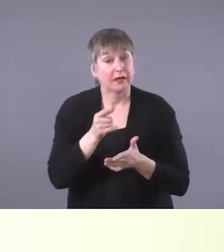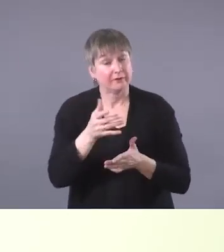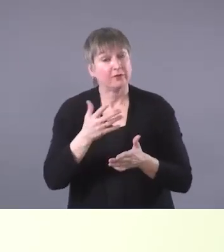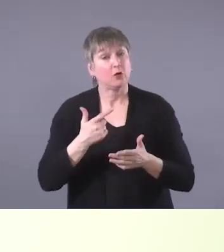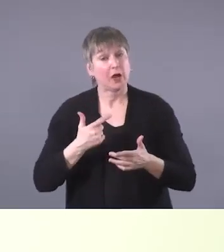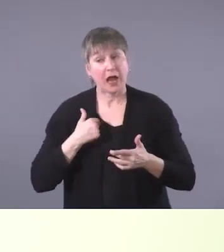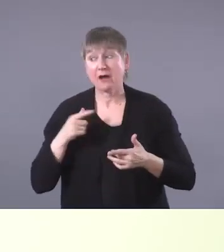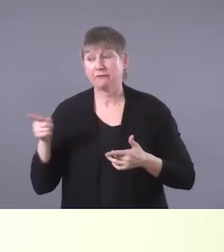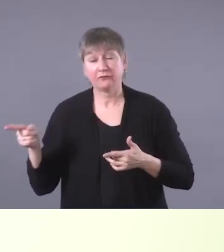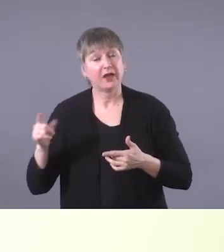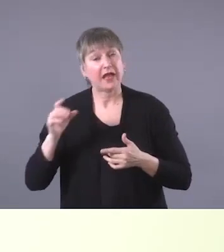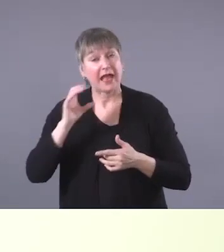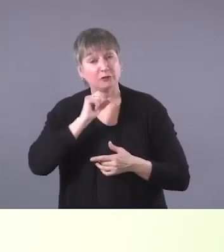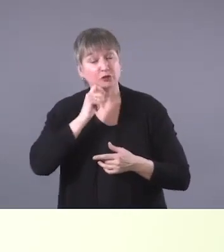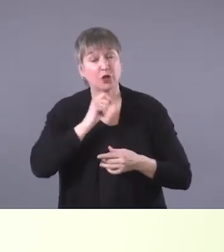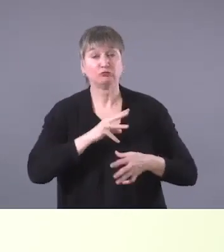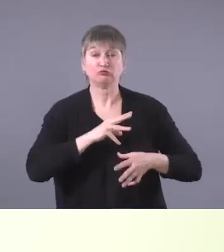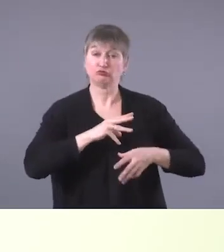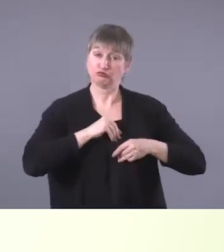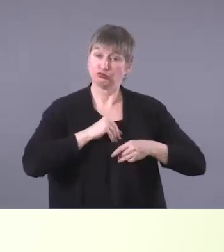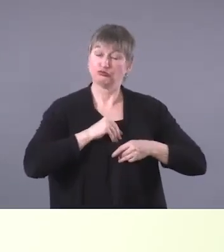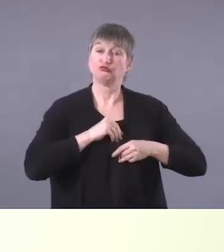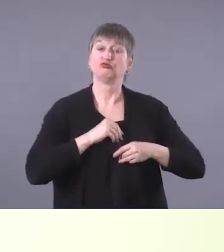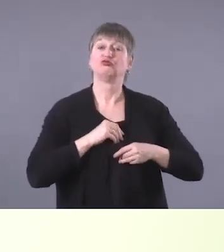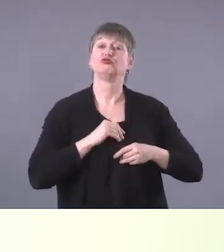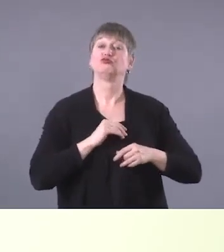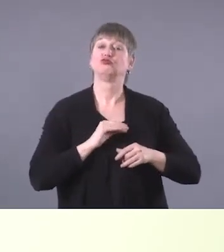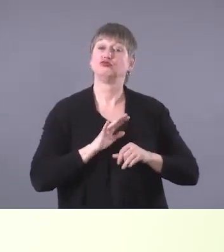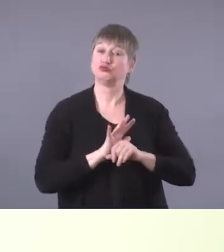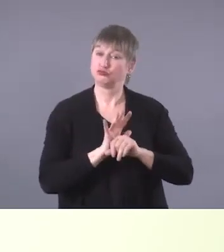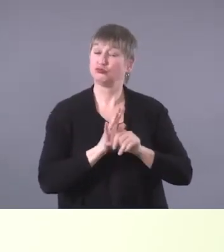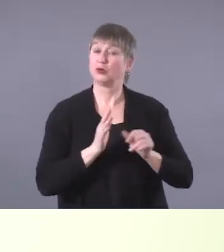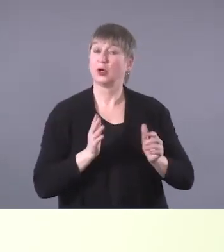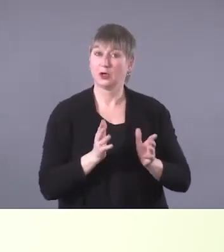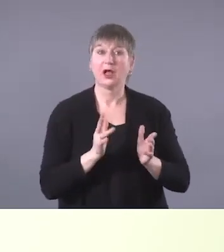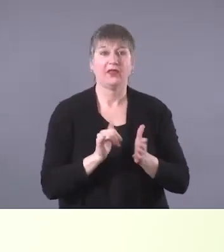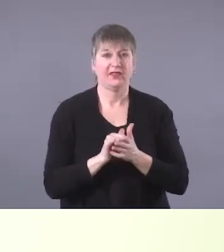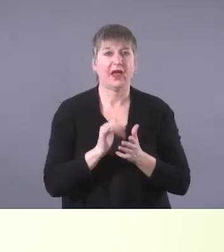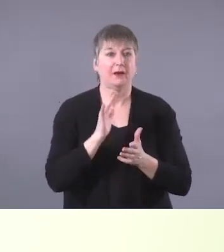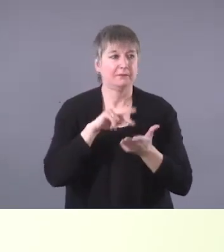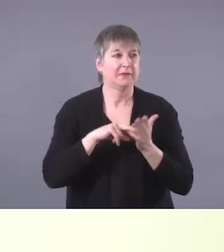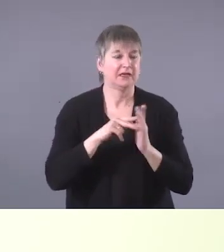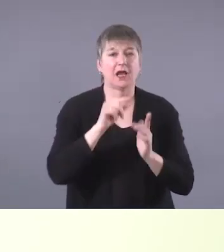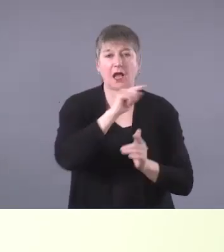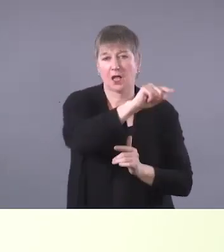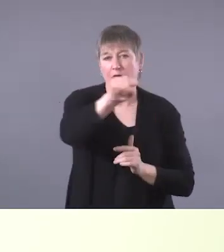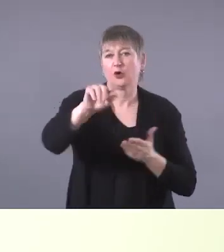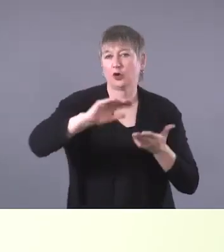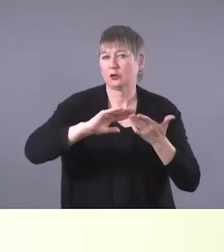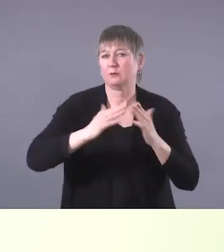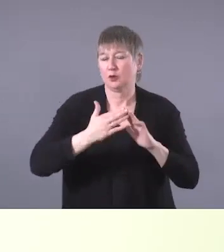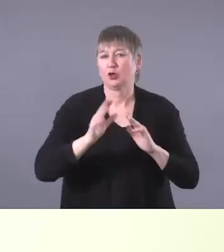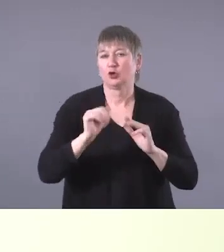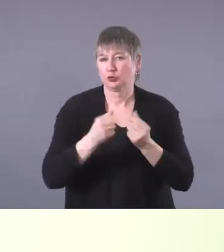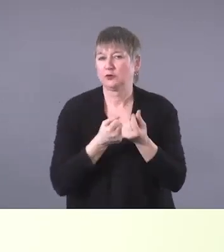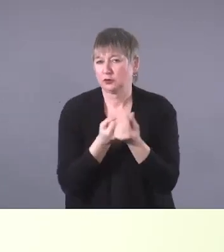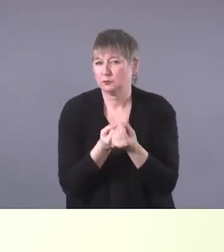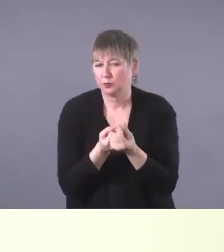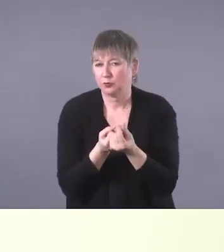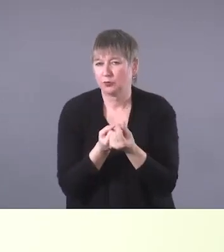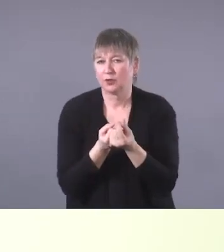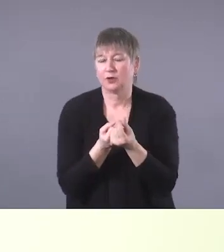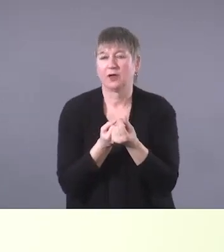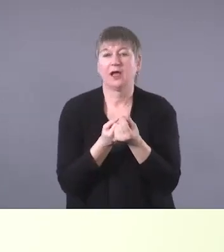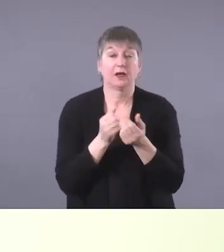elders, this can drive, um, support from other community members, uh, to ha, to be